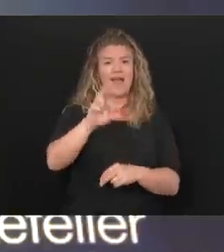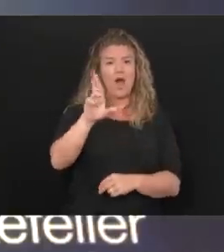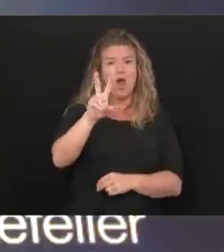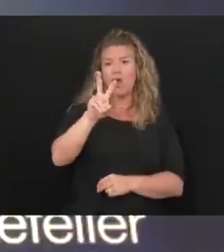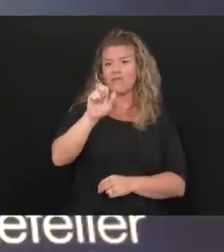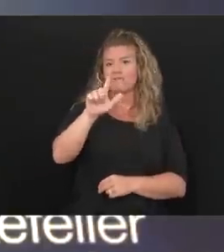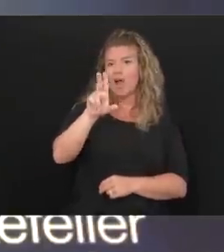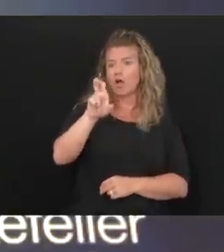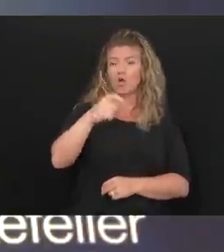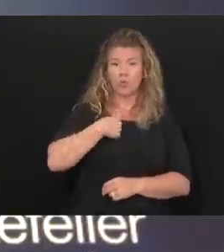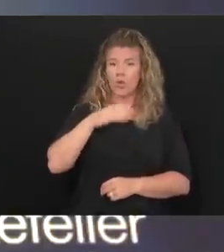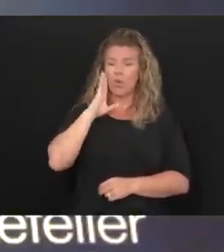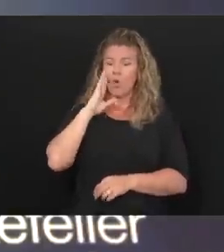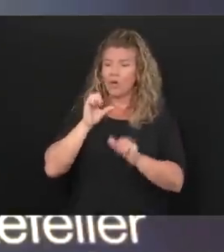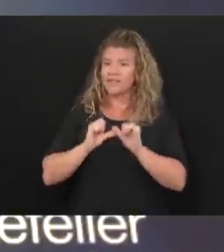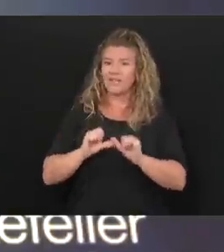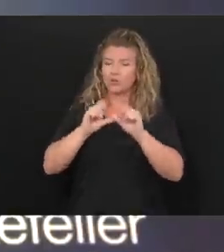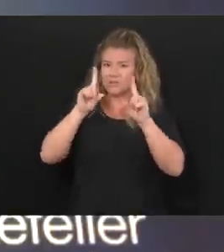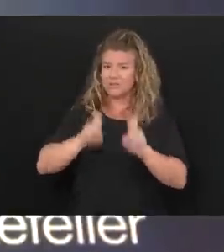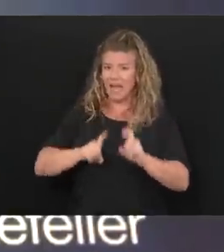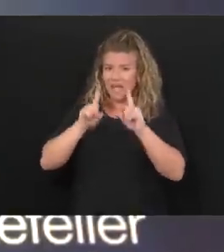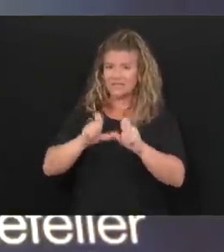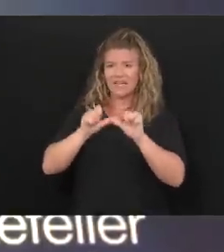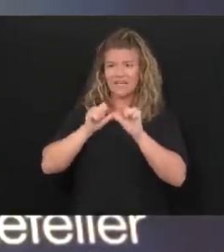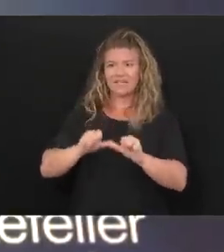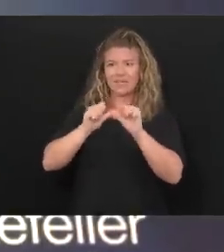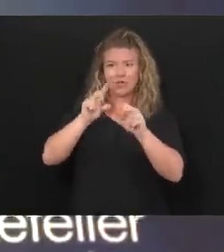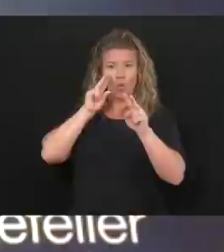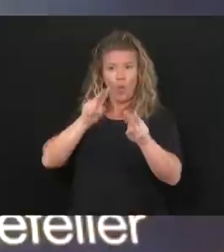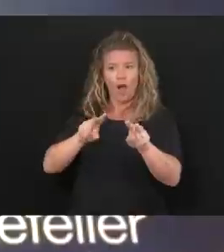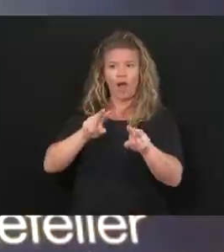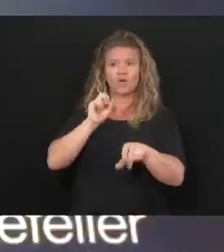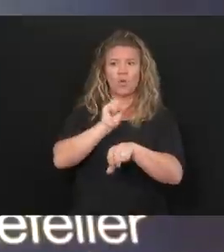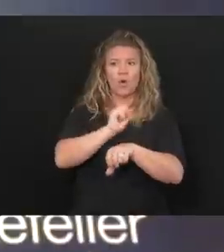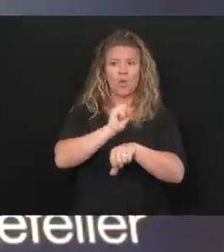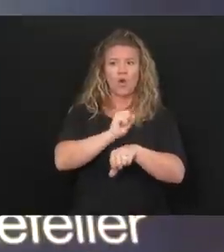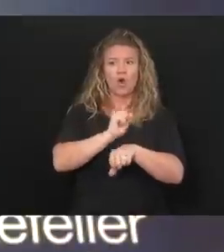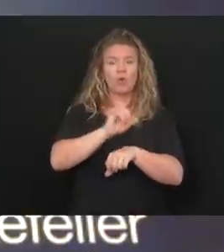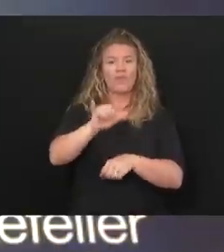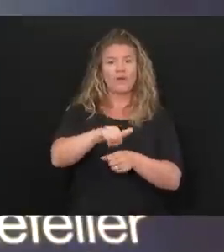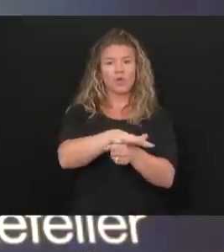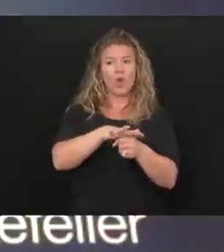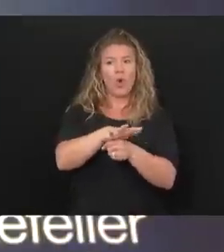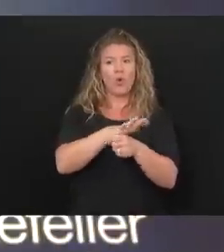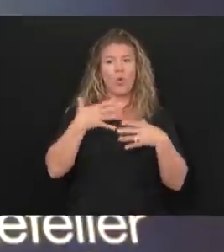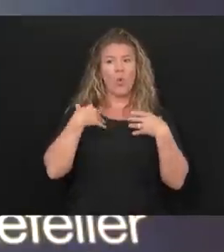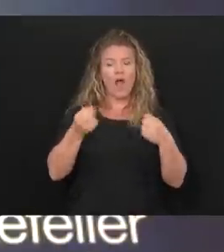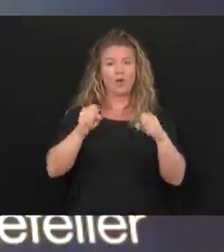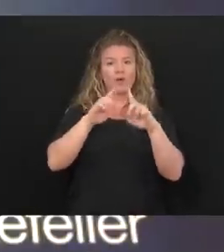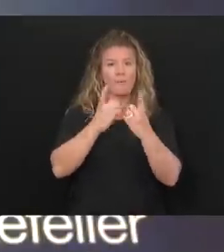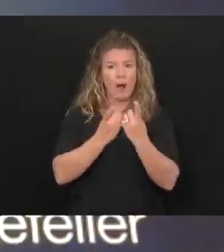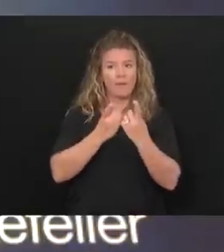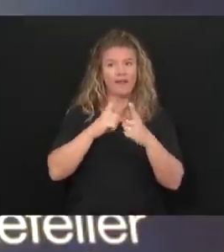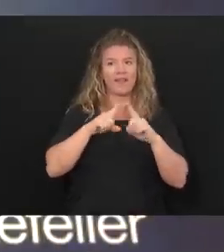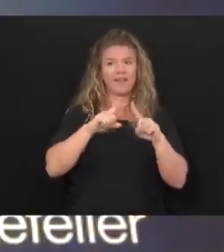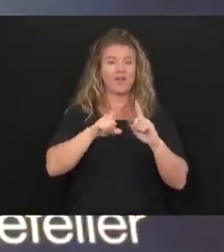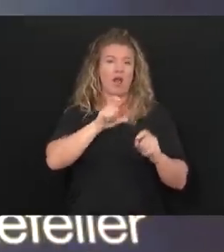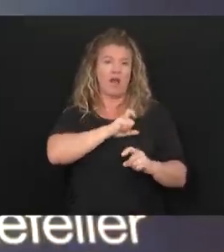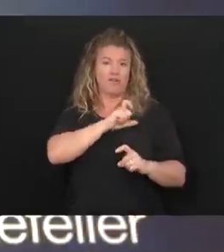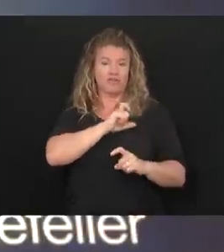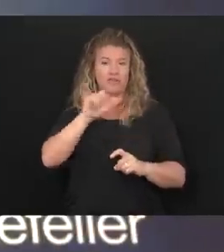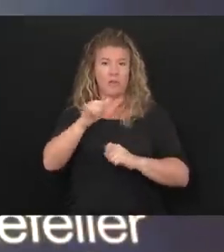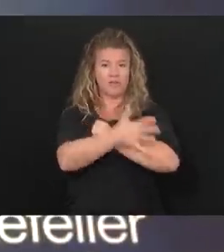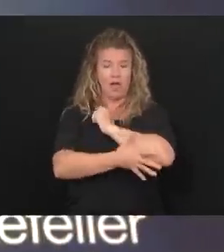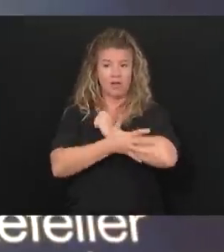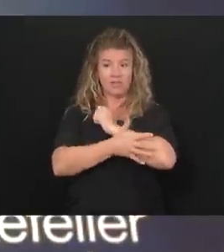So we will continue to test and keep a close eye on work with the local health departments and county health officers. But